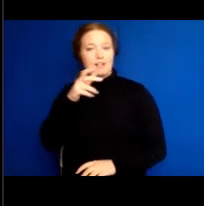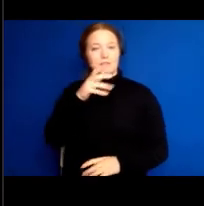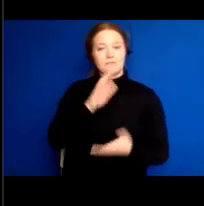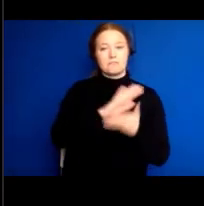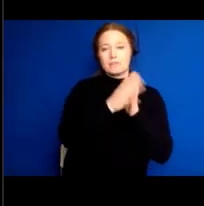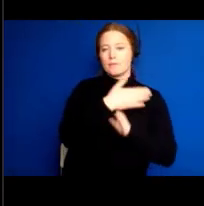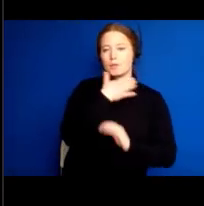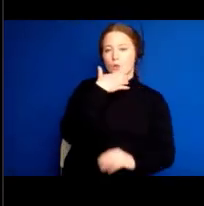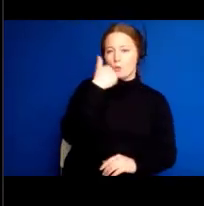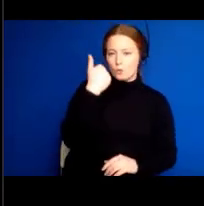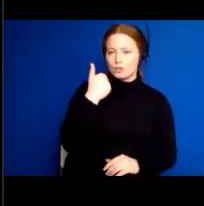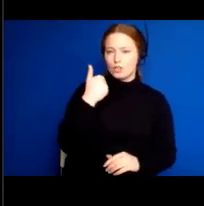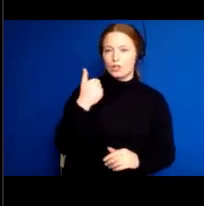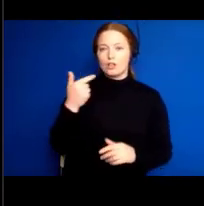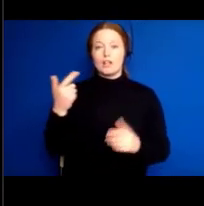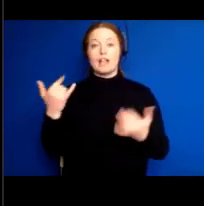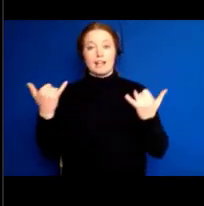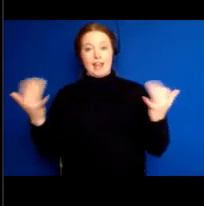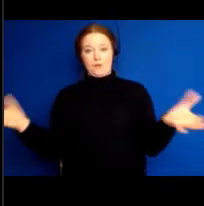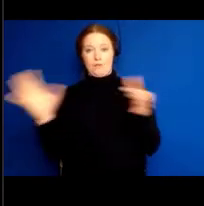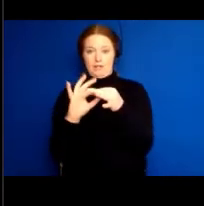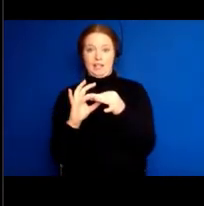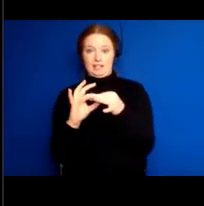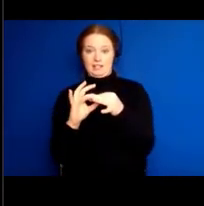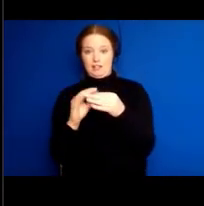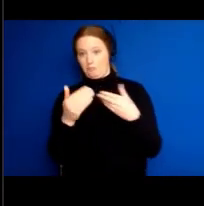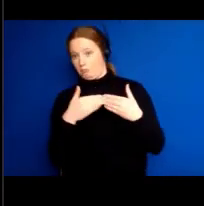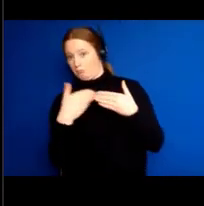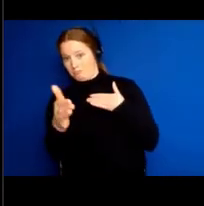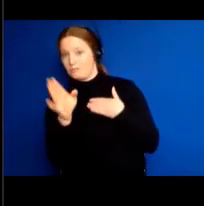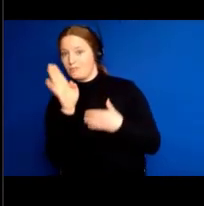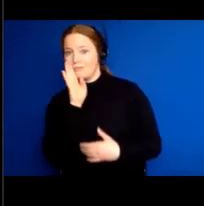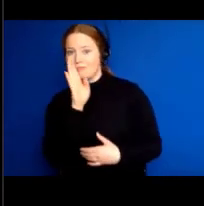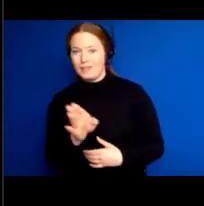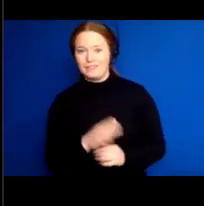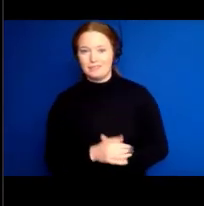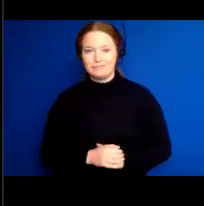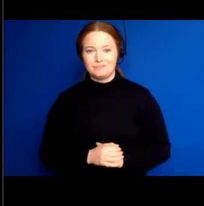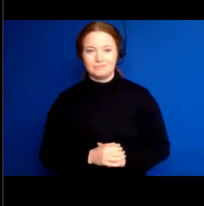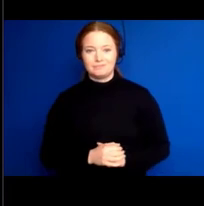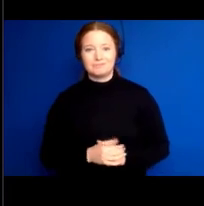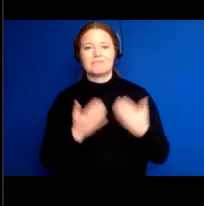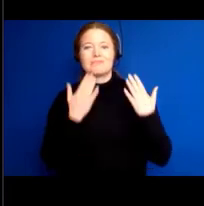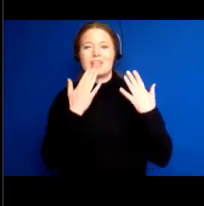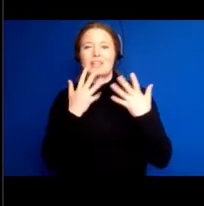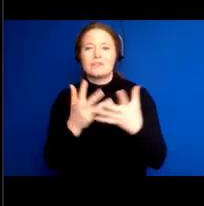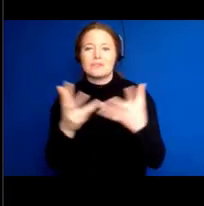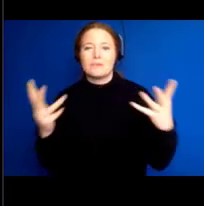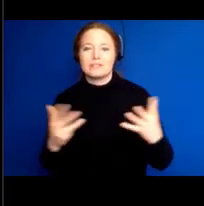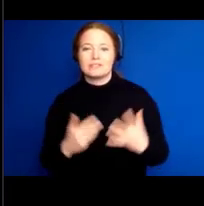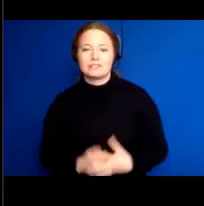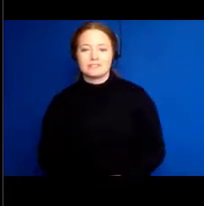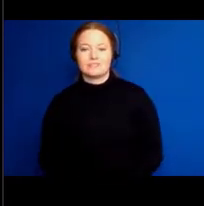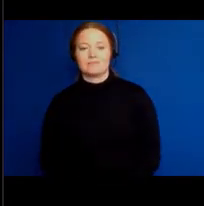together from here, henceforward. All right. Thank you very much. Thank you. Thank